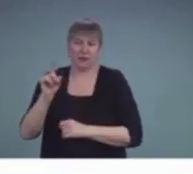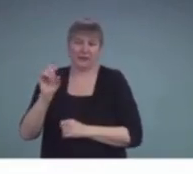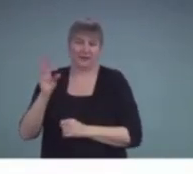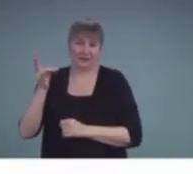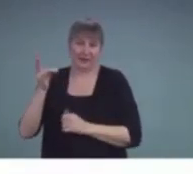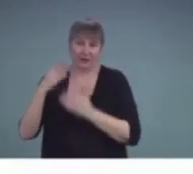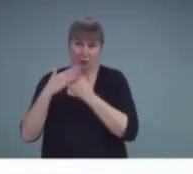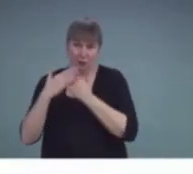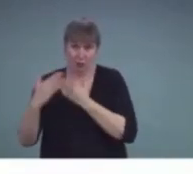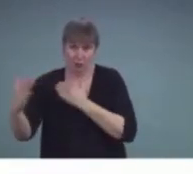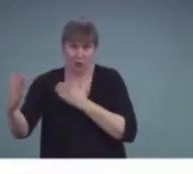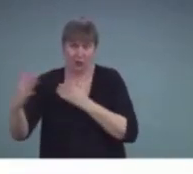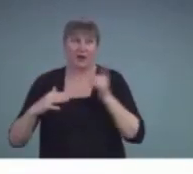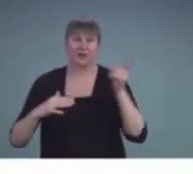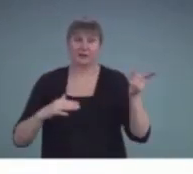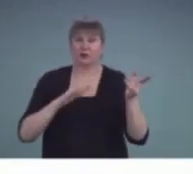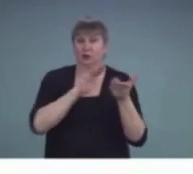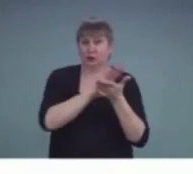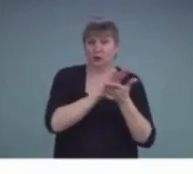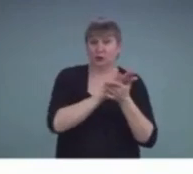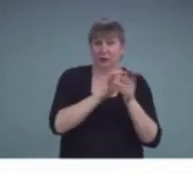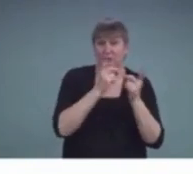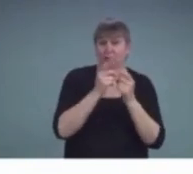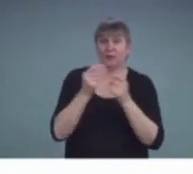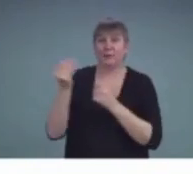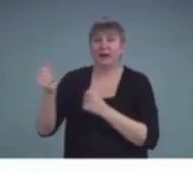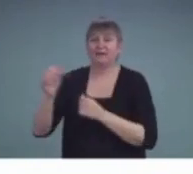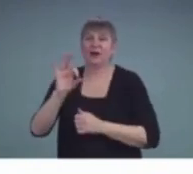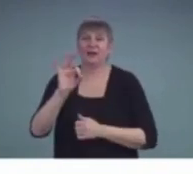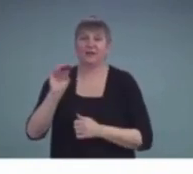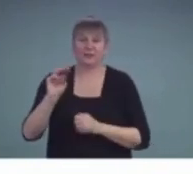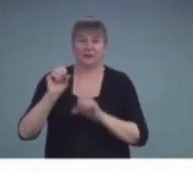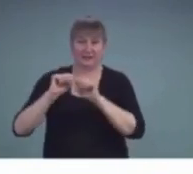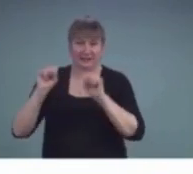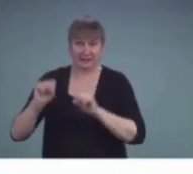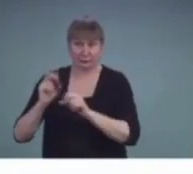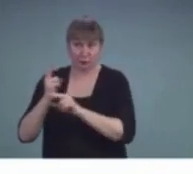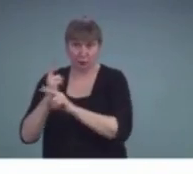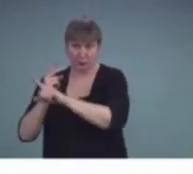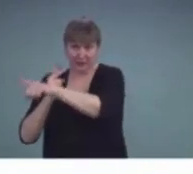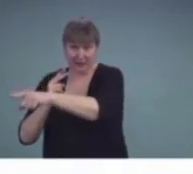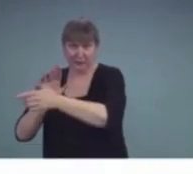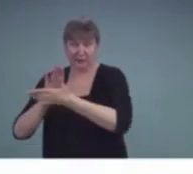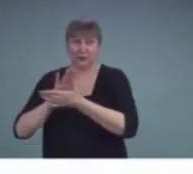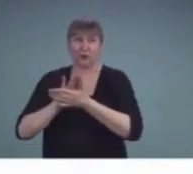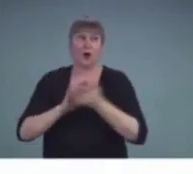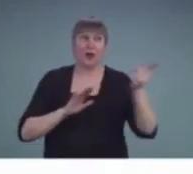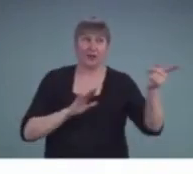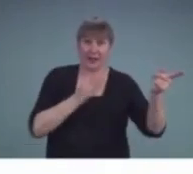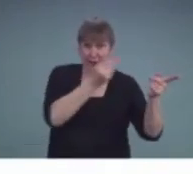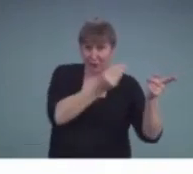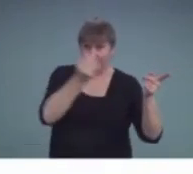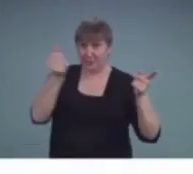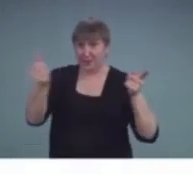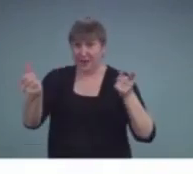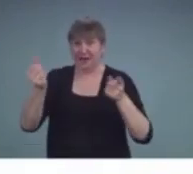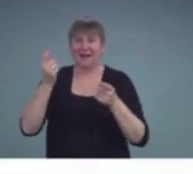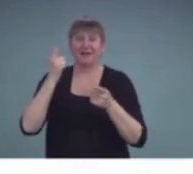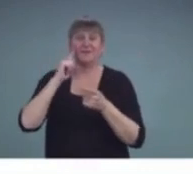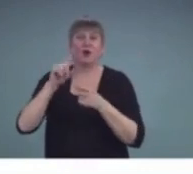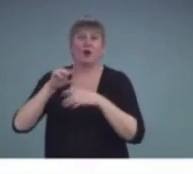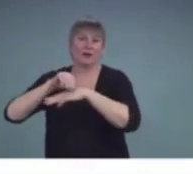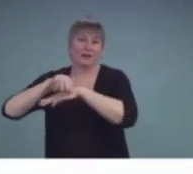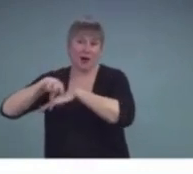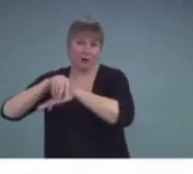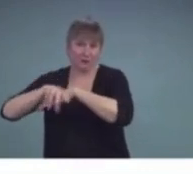for an FM system for him to use at that school. They're paying for counseling services. It